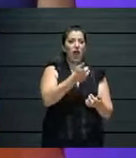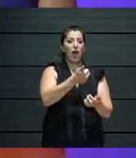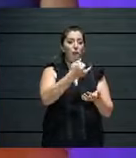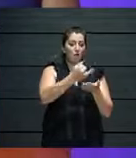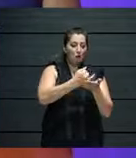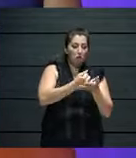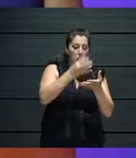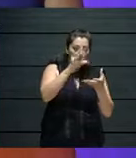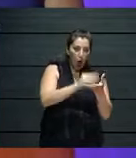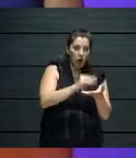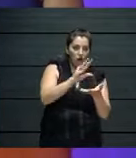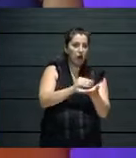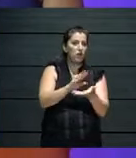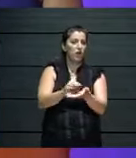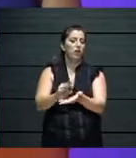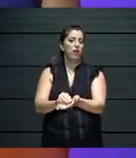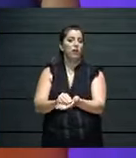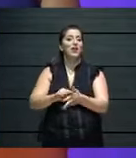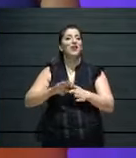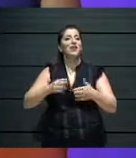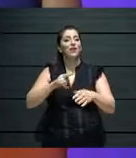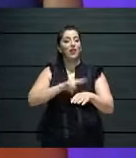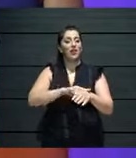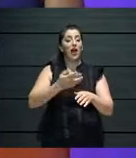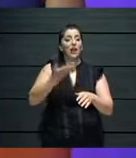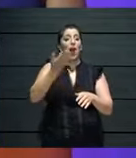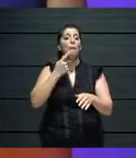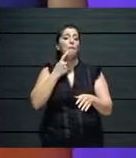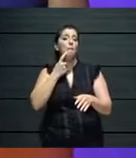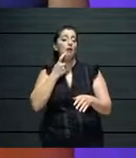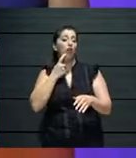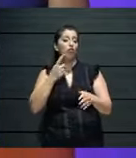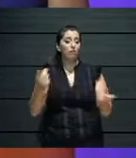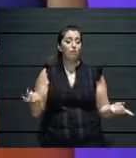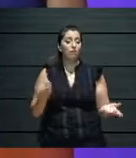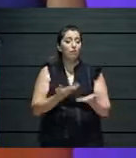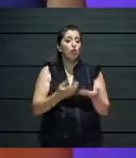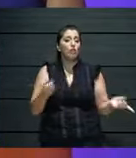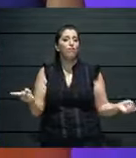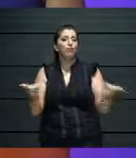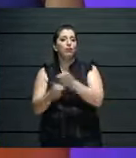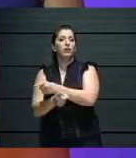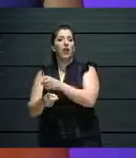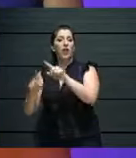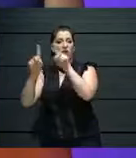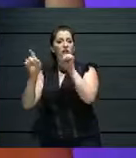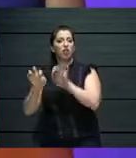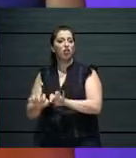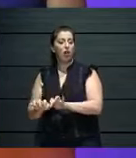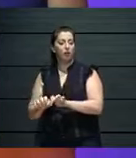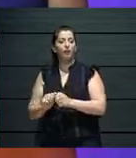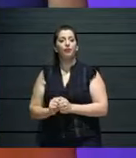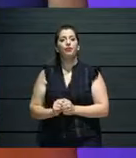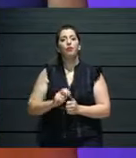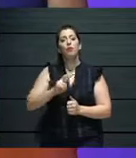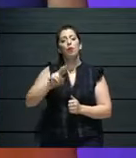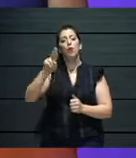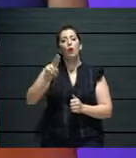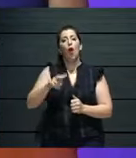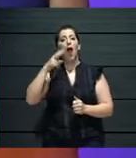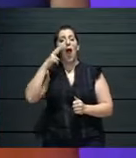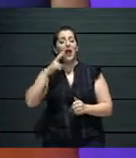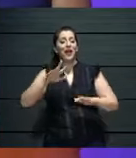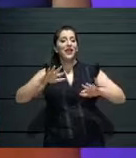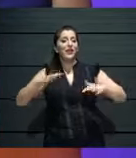we spoke as well about the possibilities of moving to a more active audience. So having the possibilities of engaging audiences in new ways,